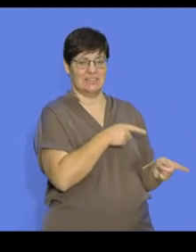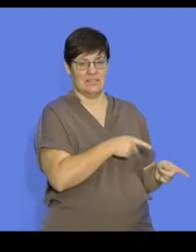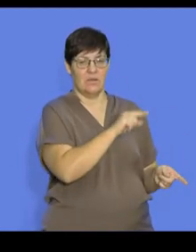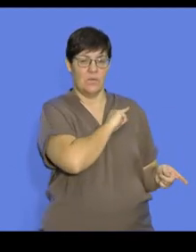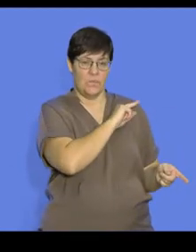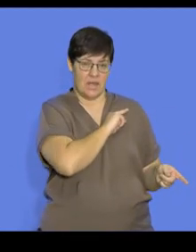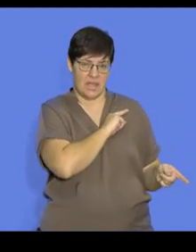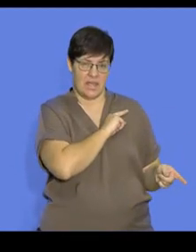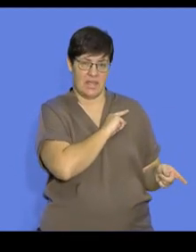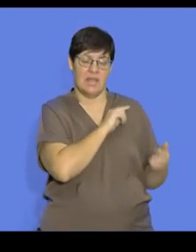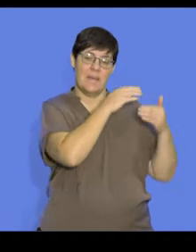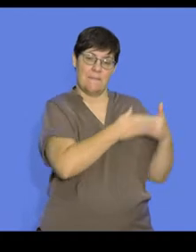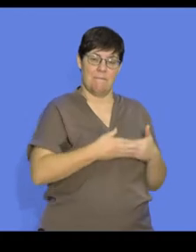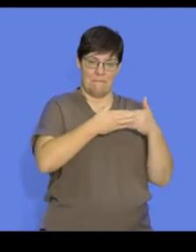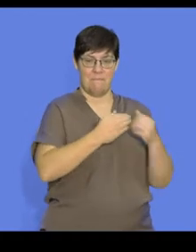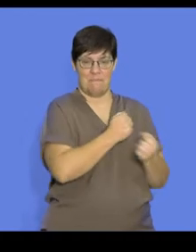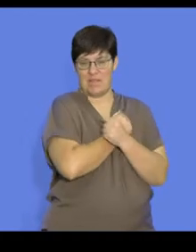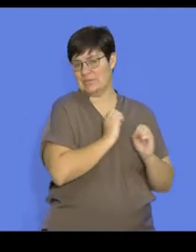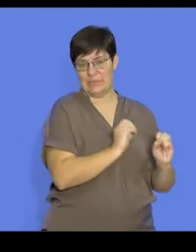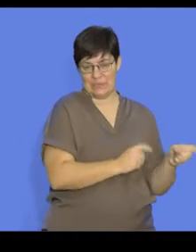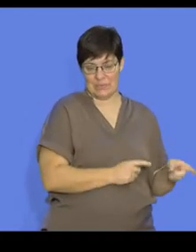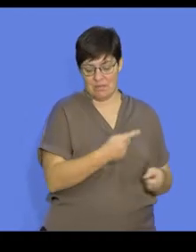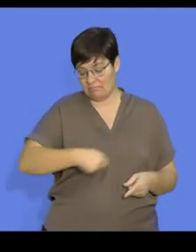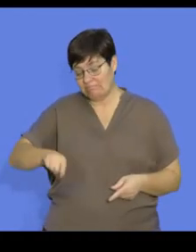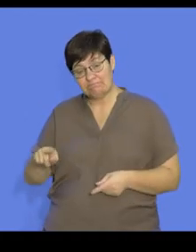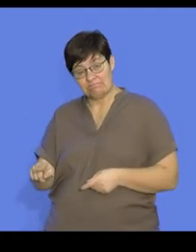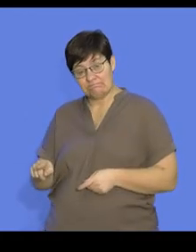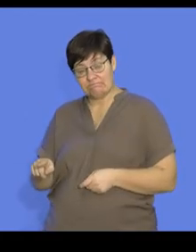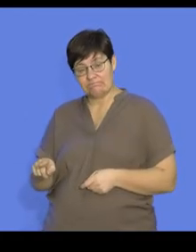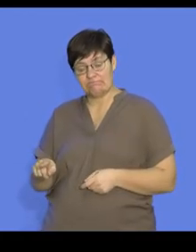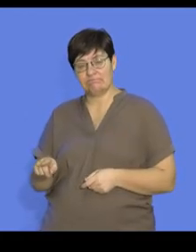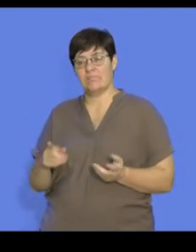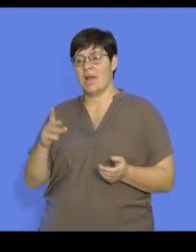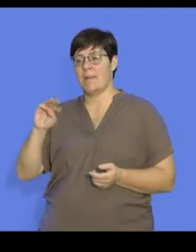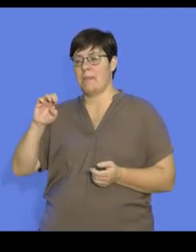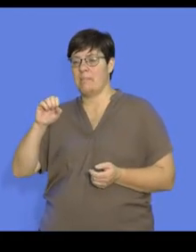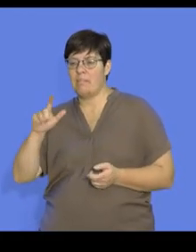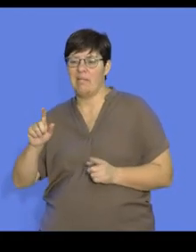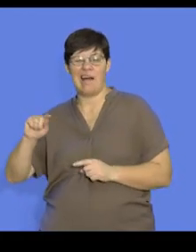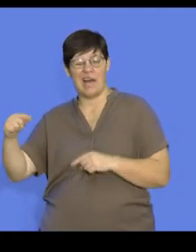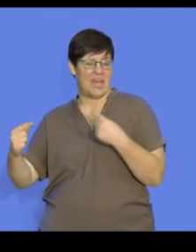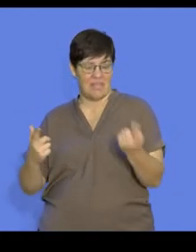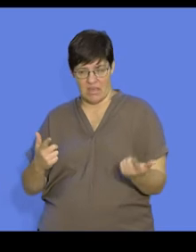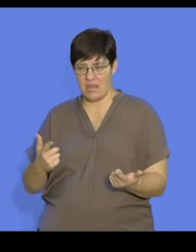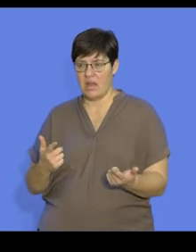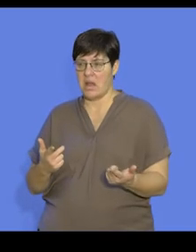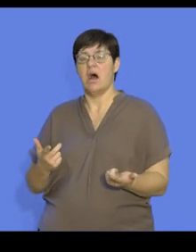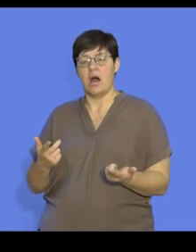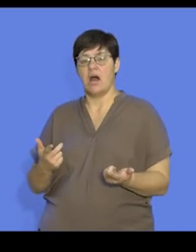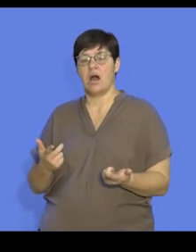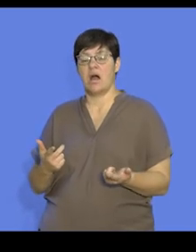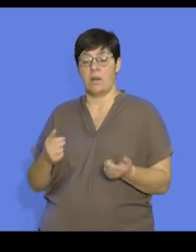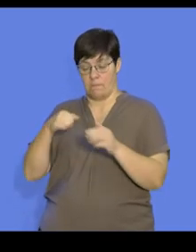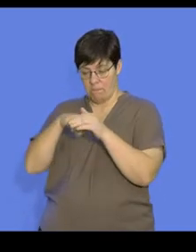it's high. And that's because of a lack of parental care. If we compare that to mammals and other organisms that show